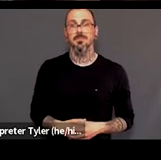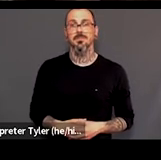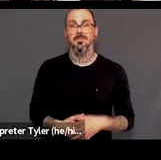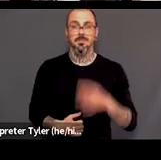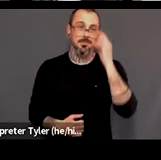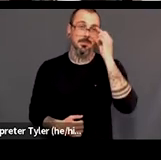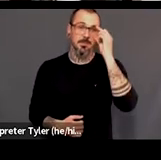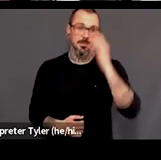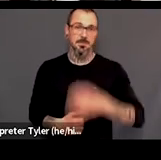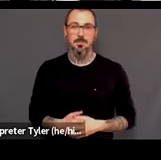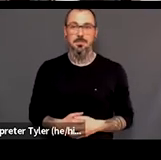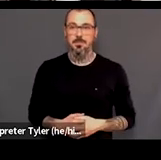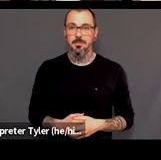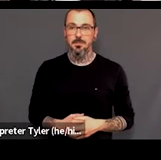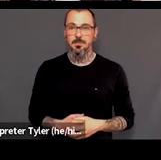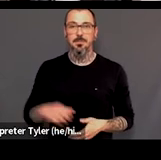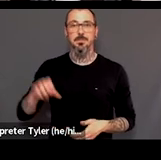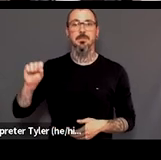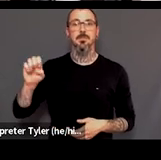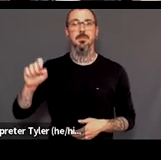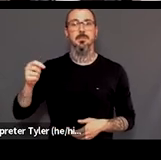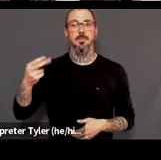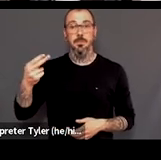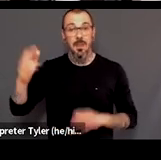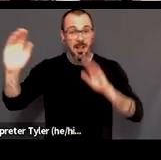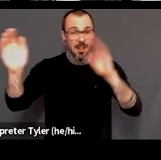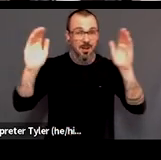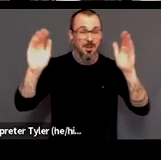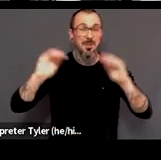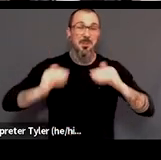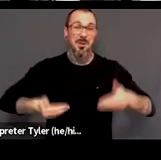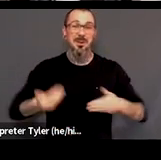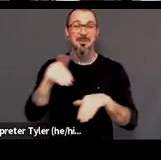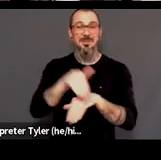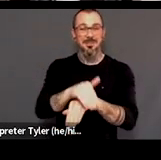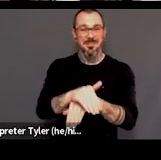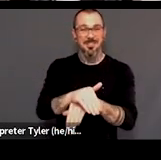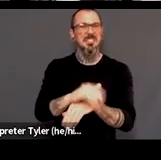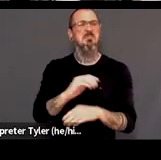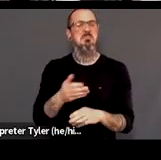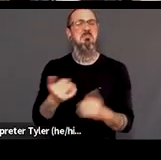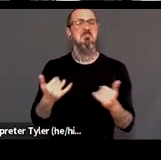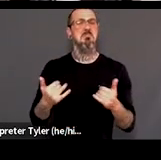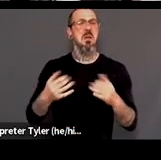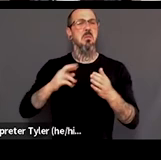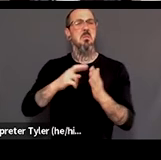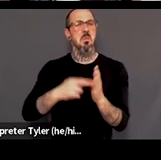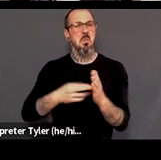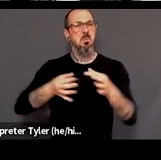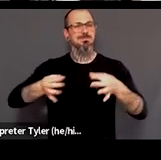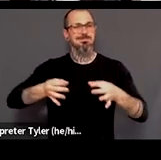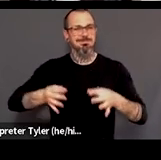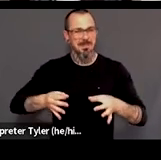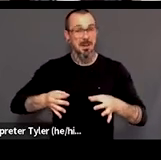hi everyone um welcome tonight um i'd like to go over some community guidelines for this evening just to ensure that everyone feels